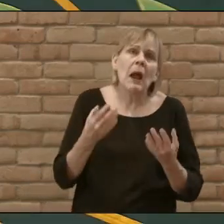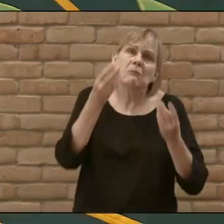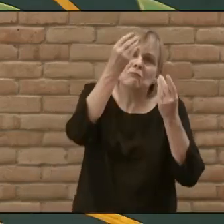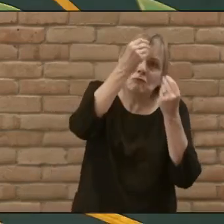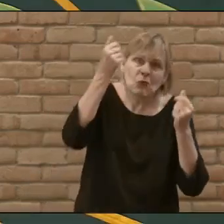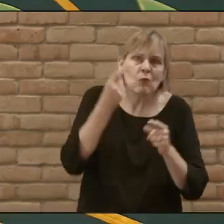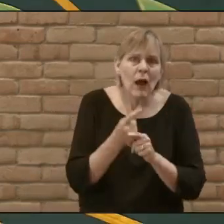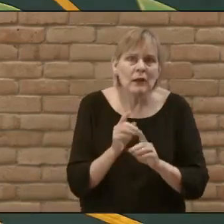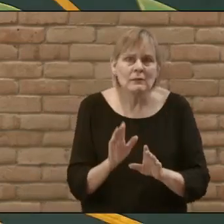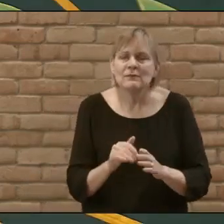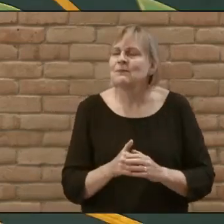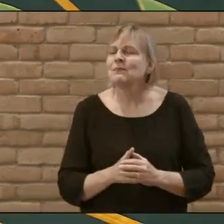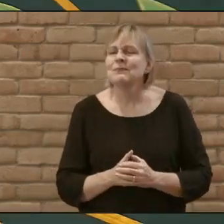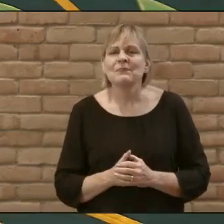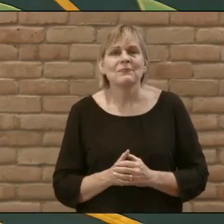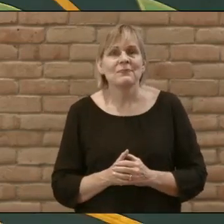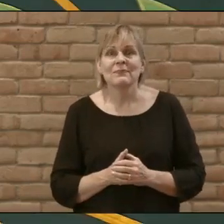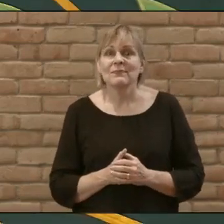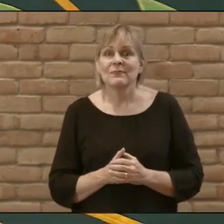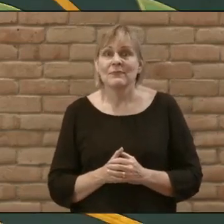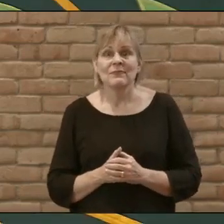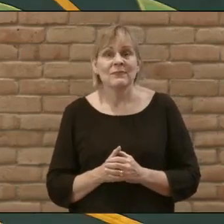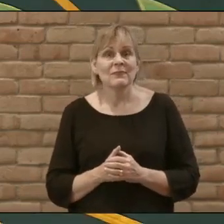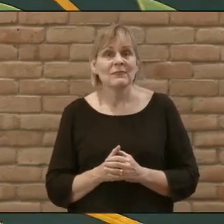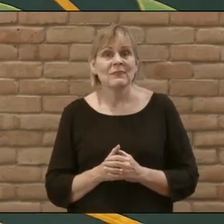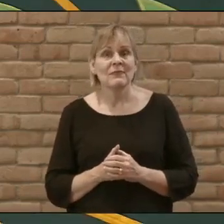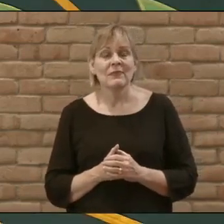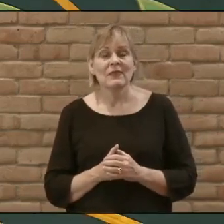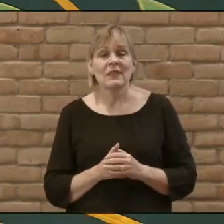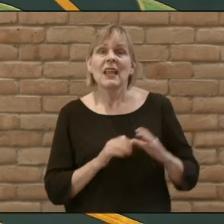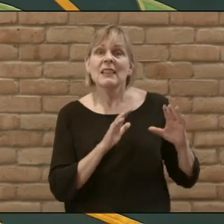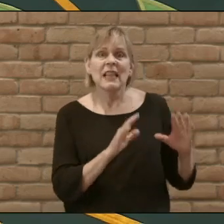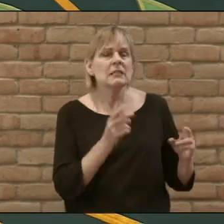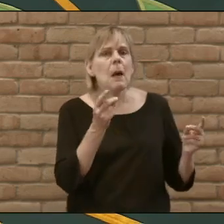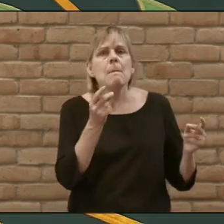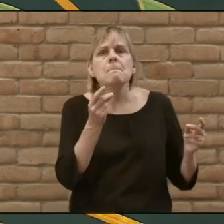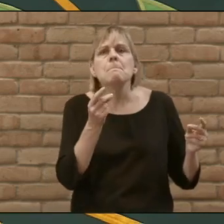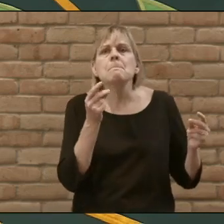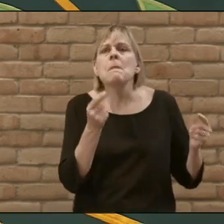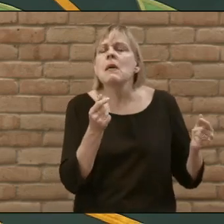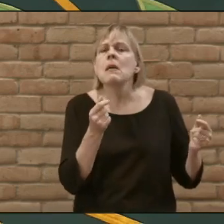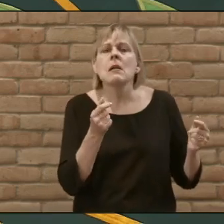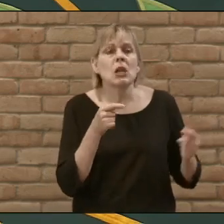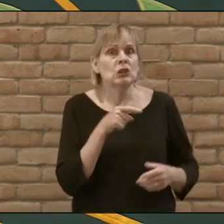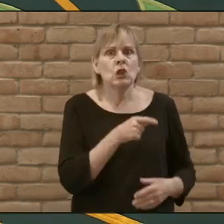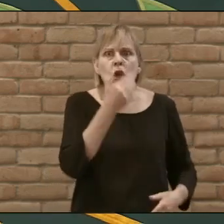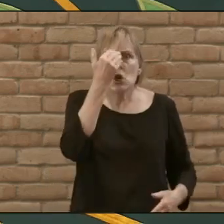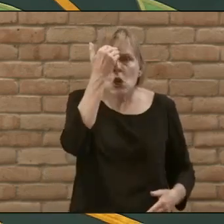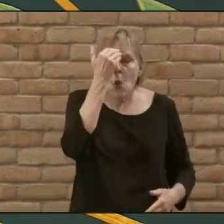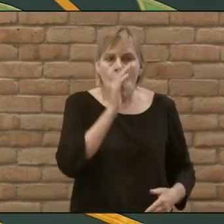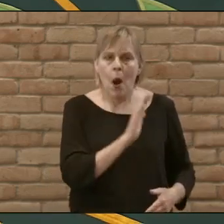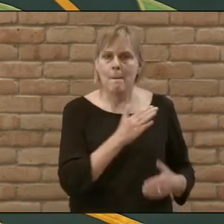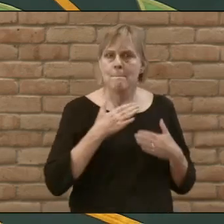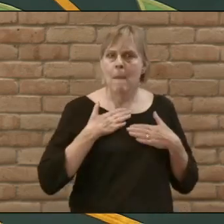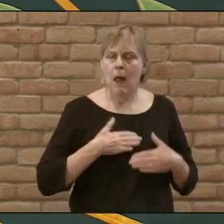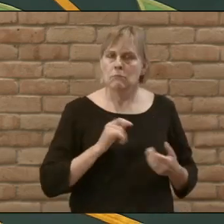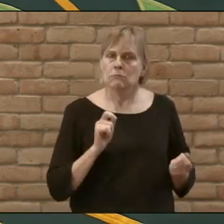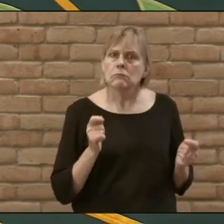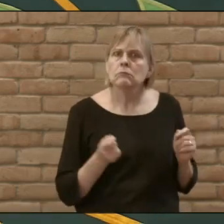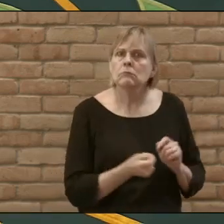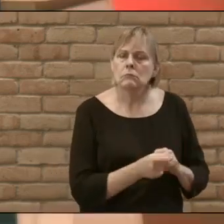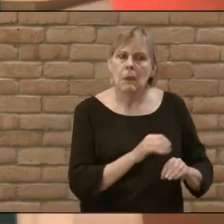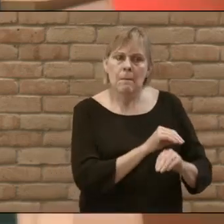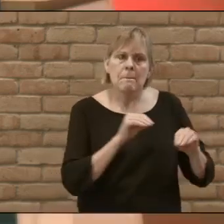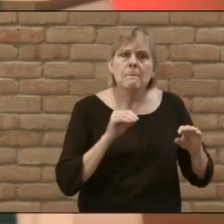in right no this this was immediate this woman knew somehow in her body that this was a